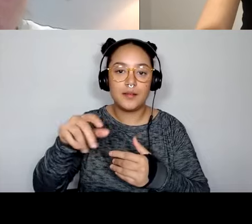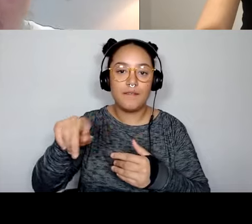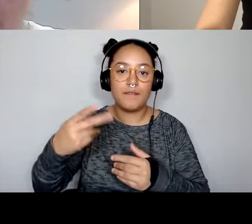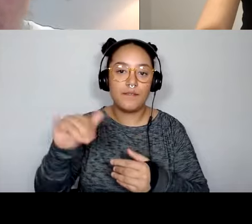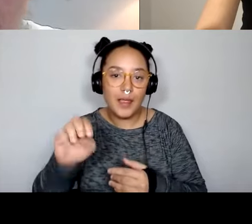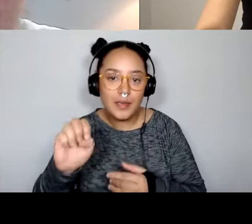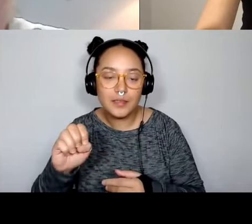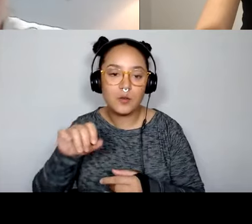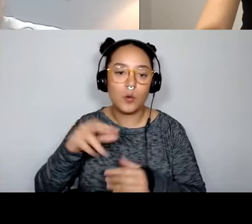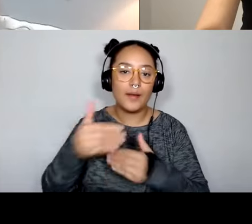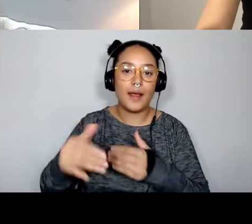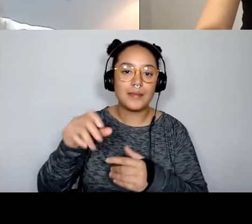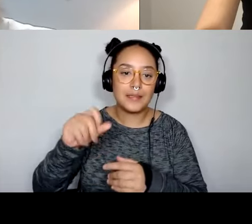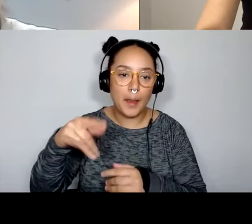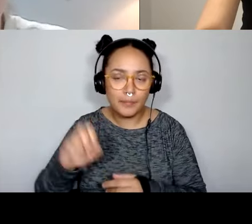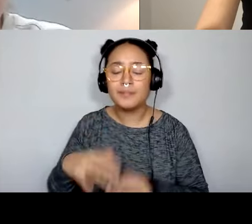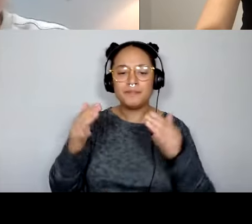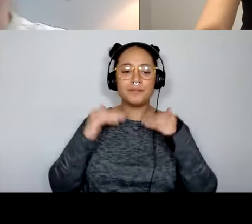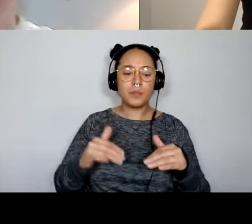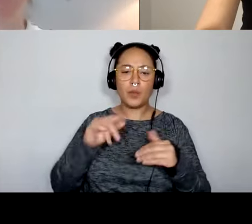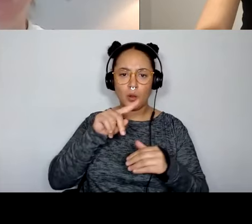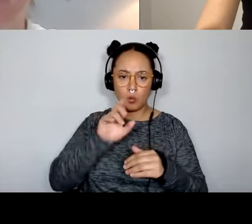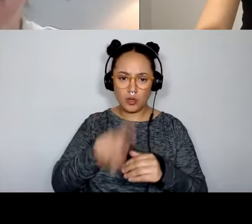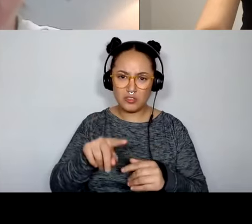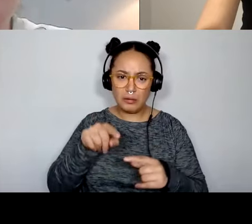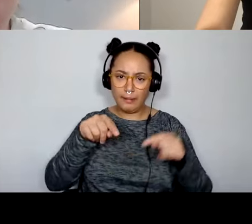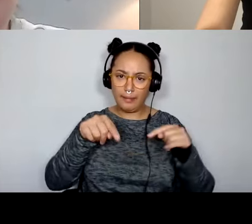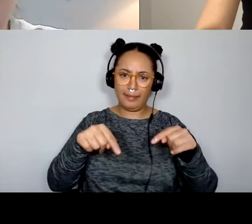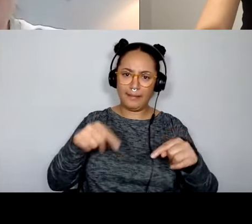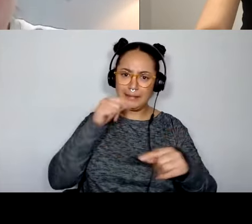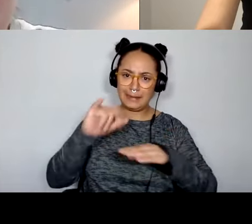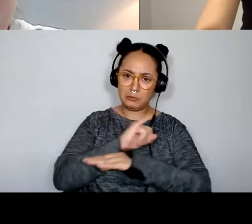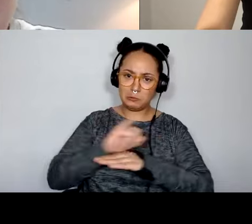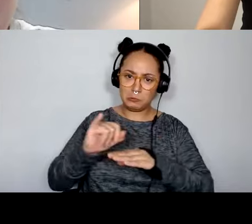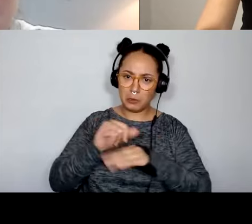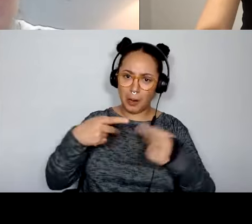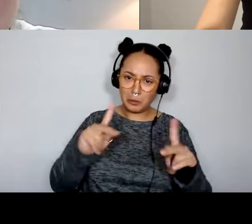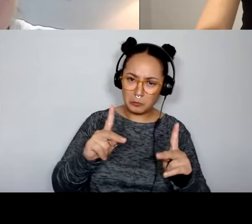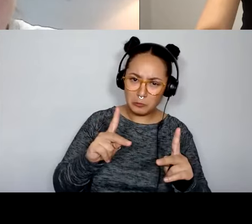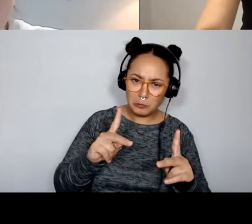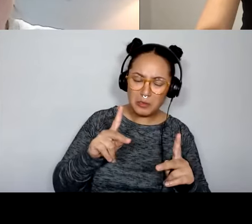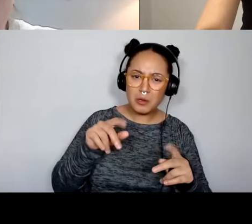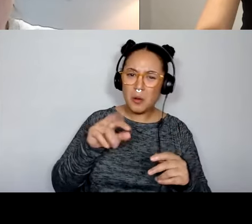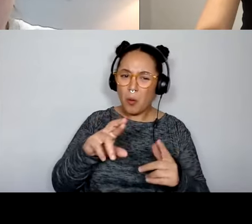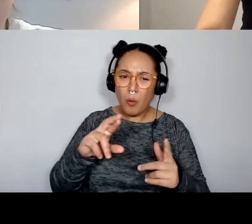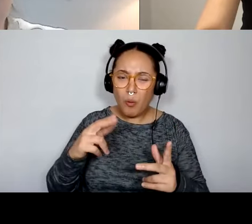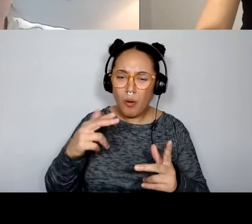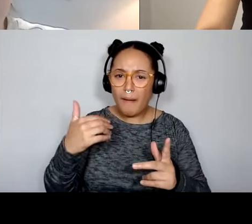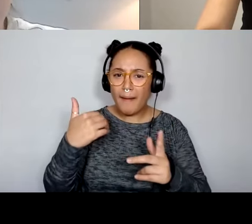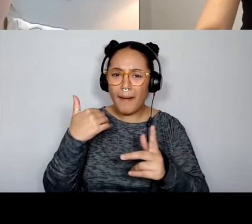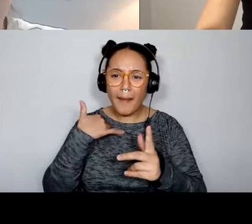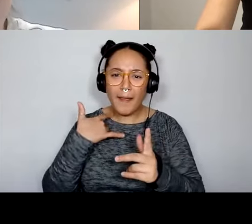-op internship opportunity. With that said, is there a prerequisite for students to complete implementation to, or can